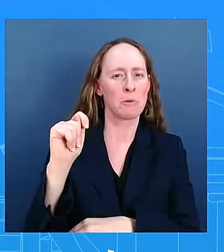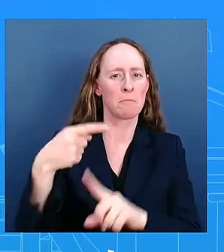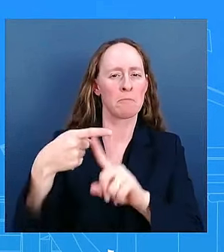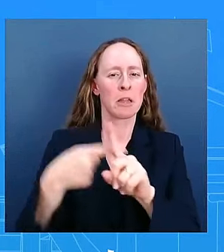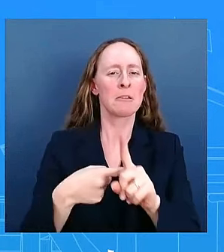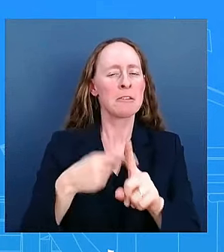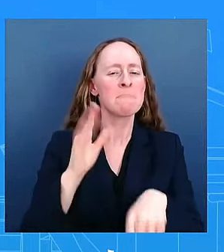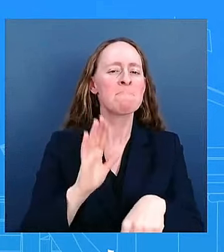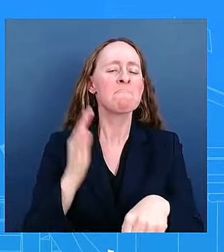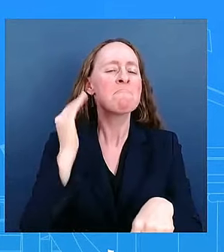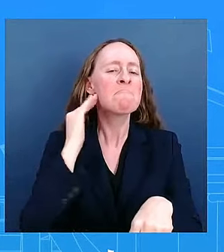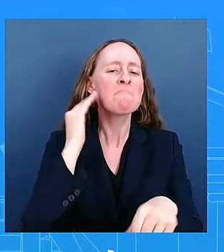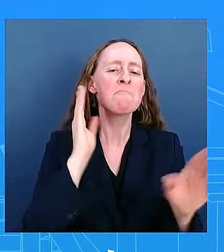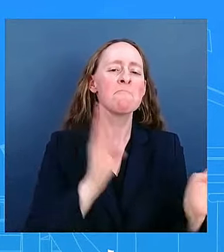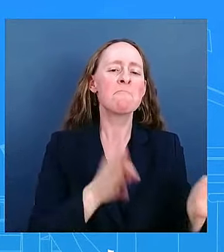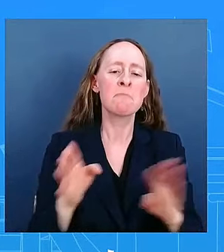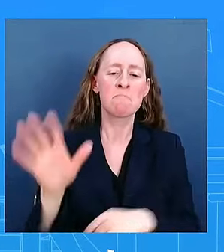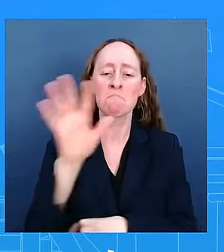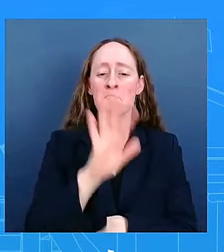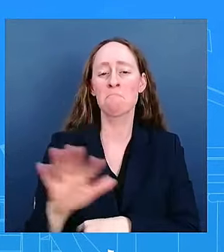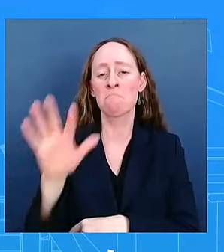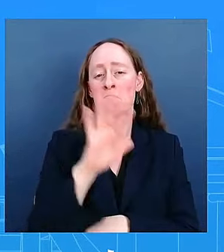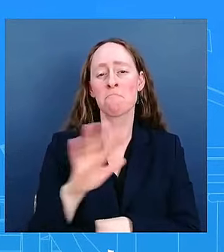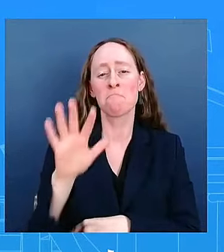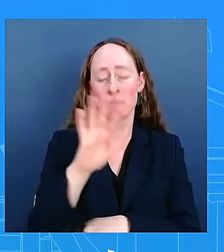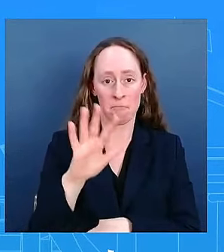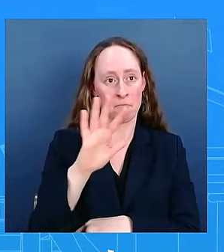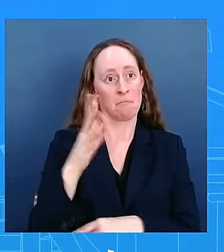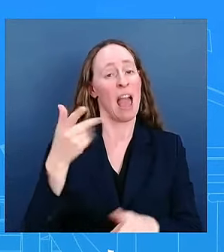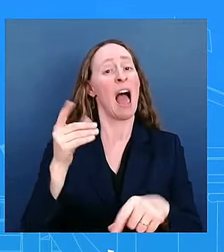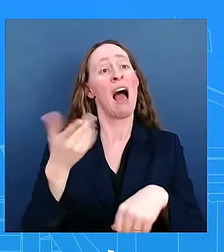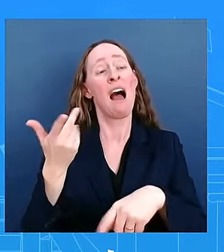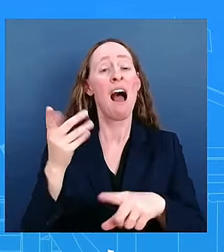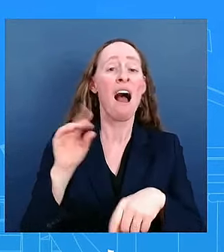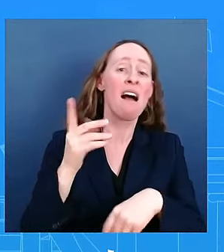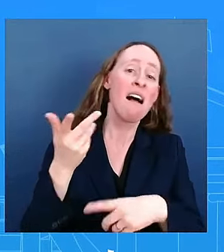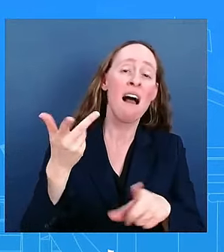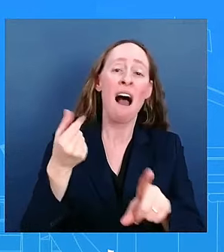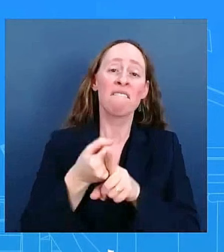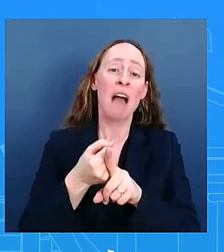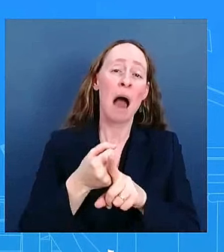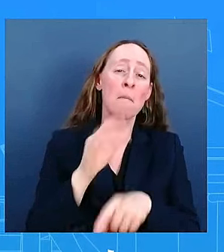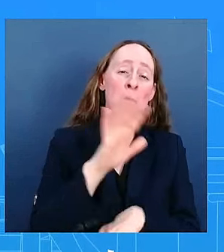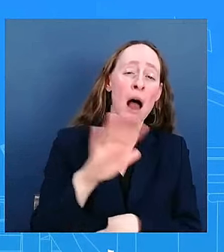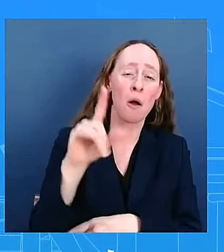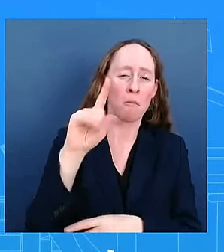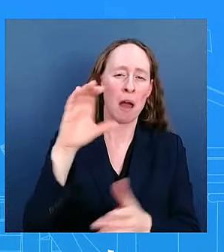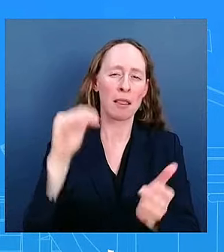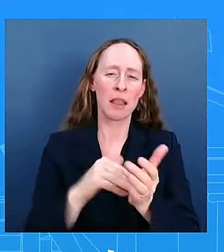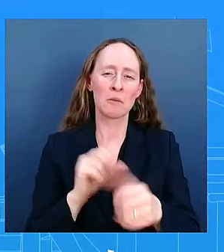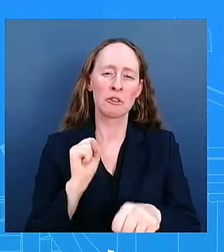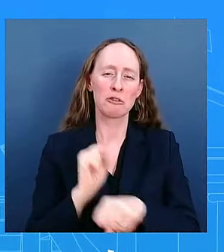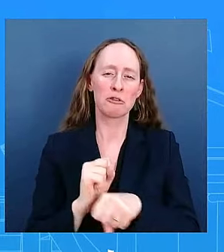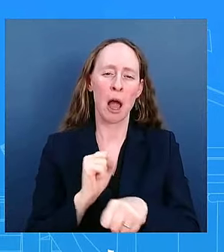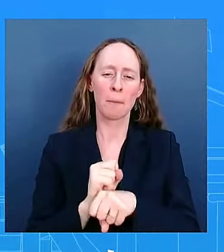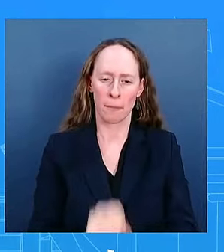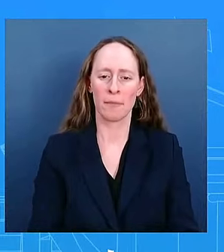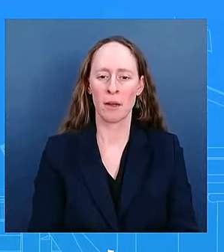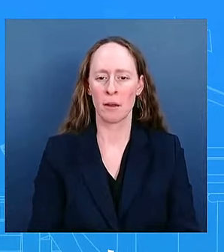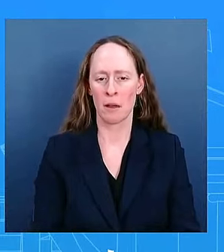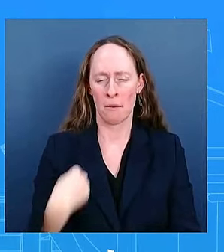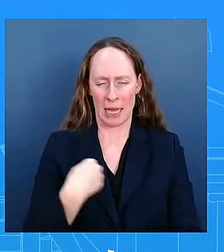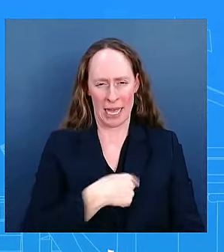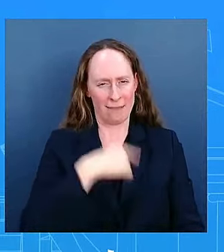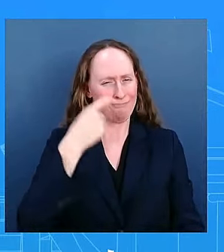jobs now while we're doing all we can to help with these temporary disruptions we remain confident in the underlying